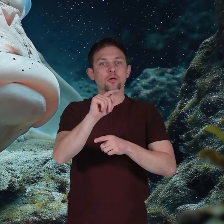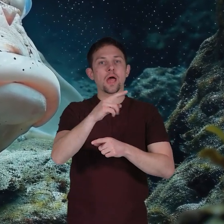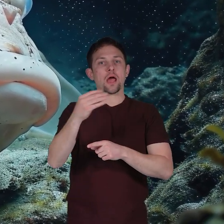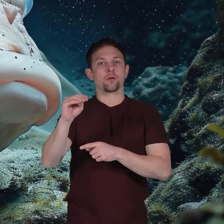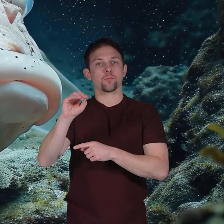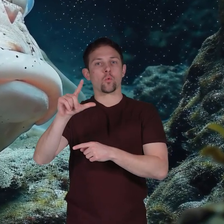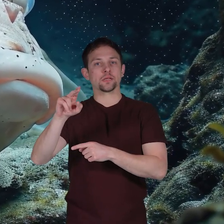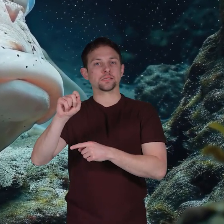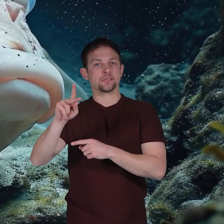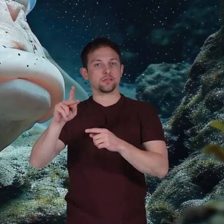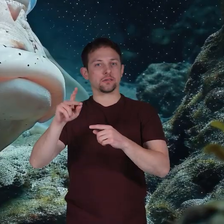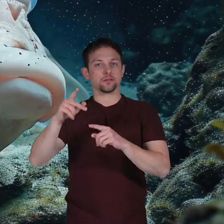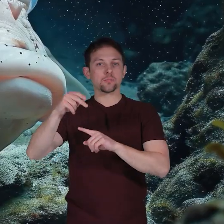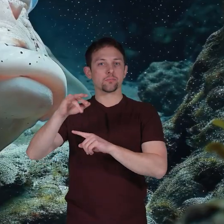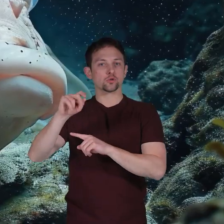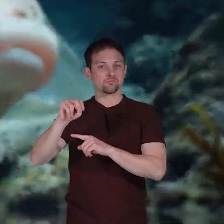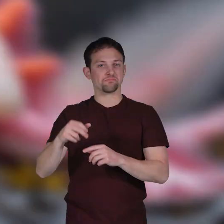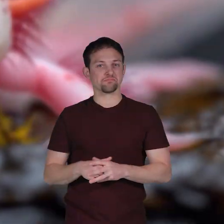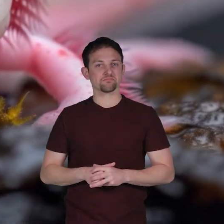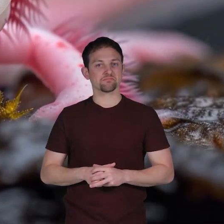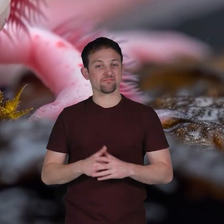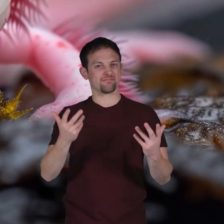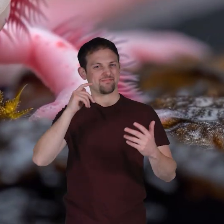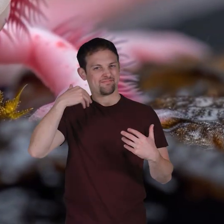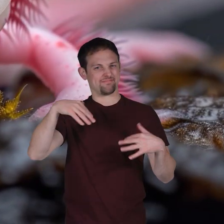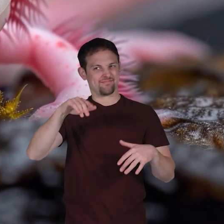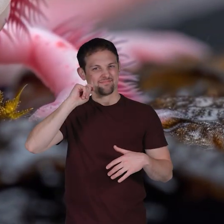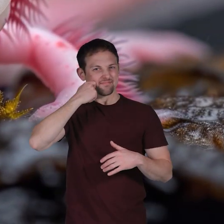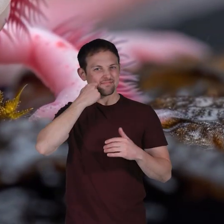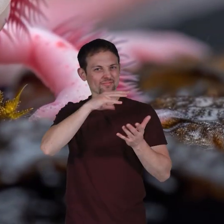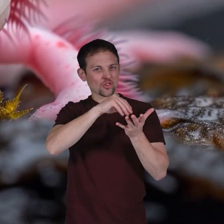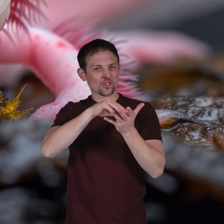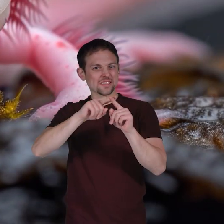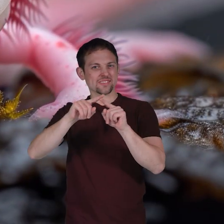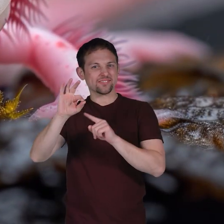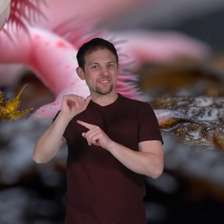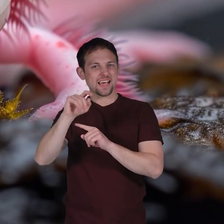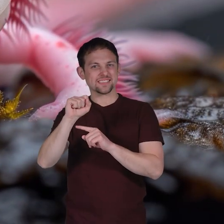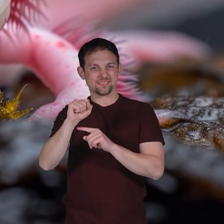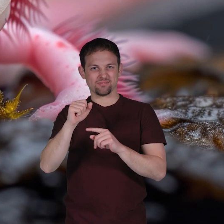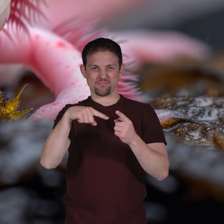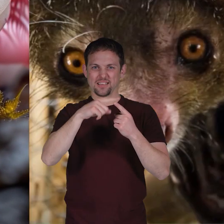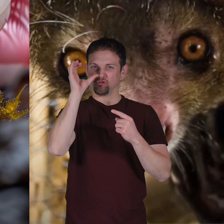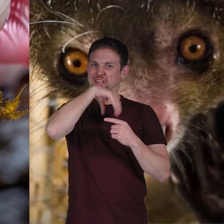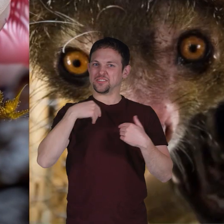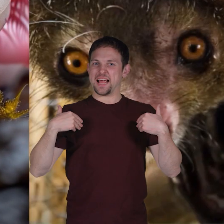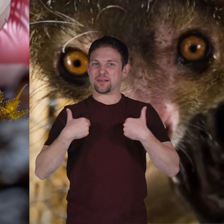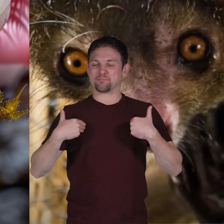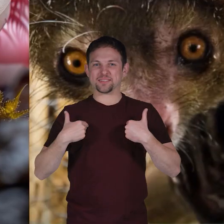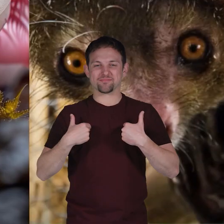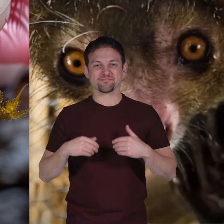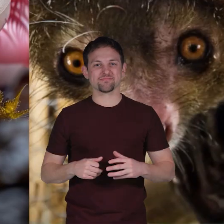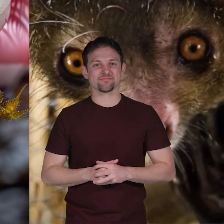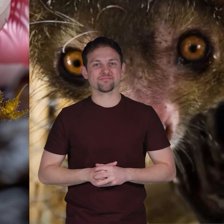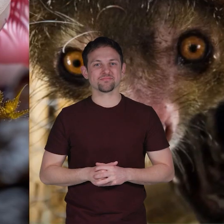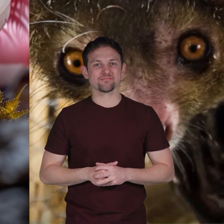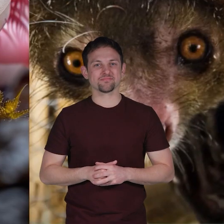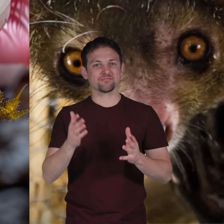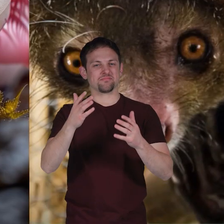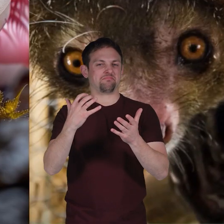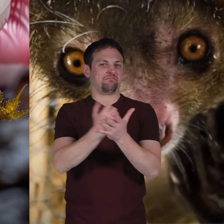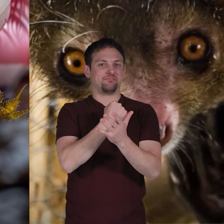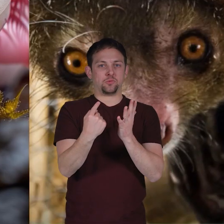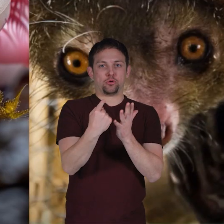plant matter and mollusk population wow we have learned some cool facts about some strange animals